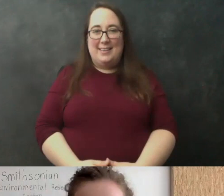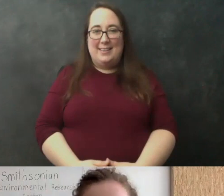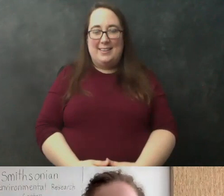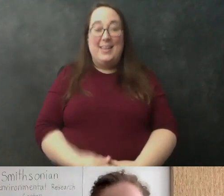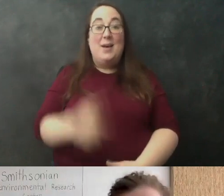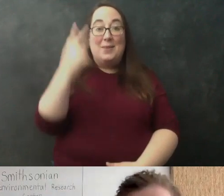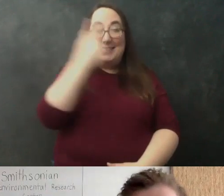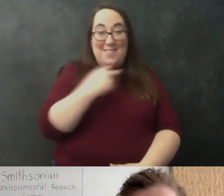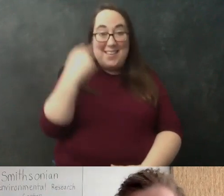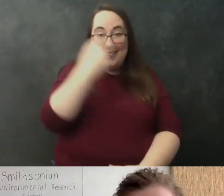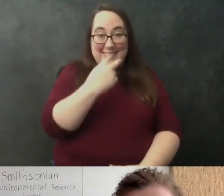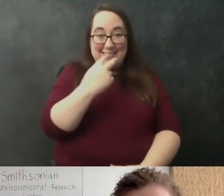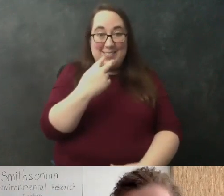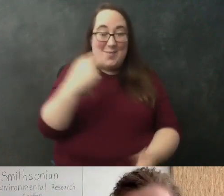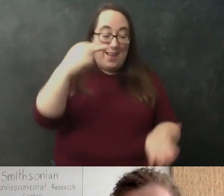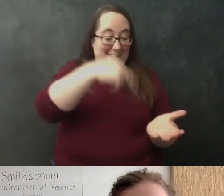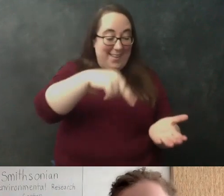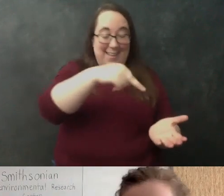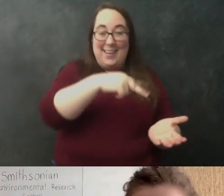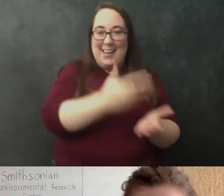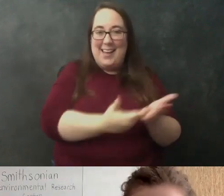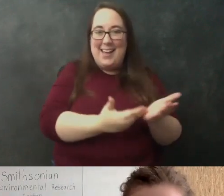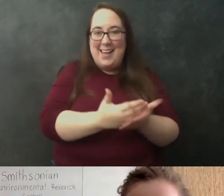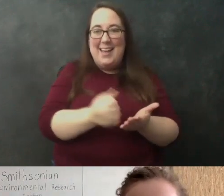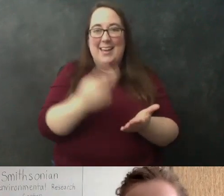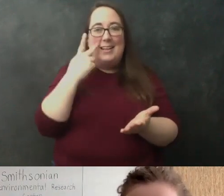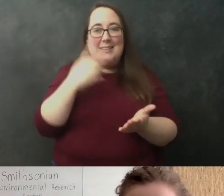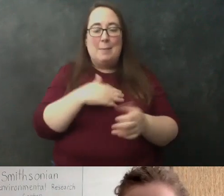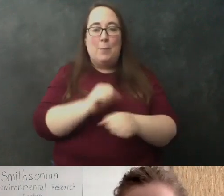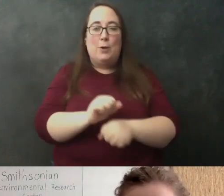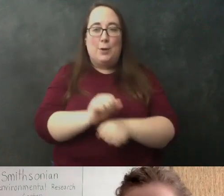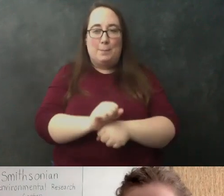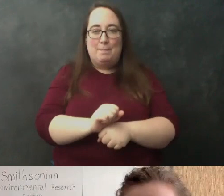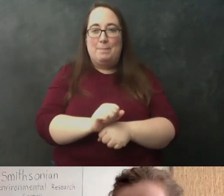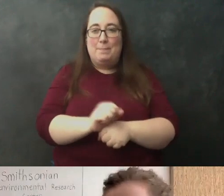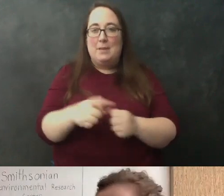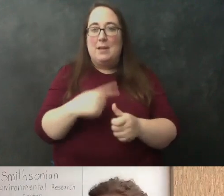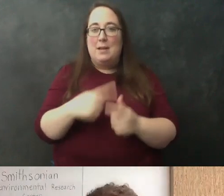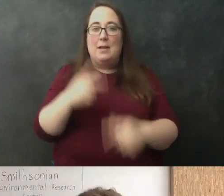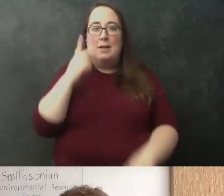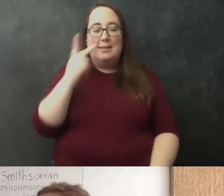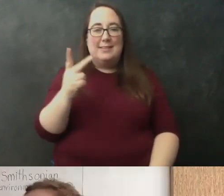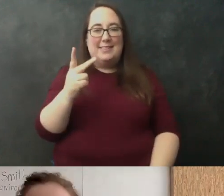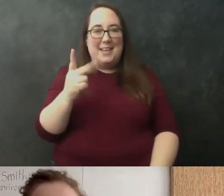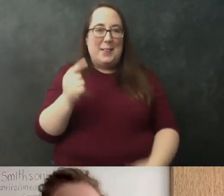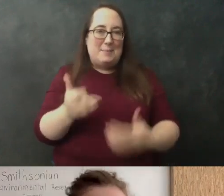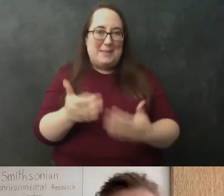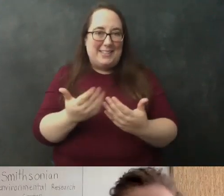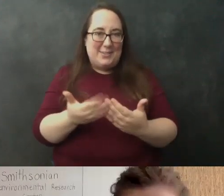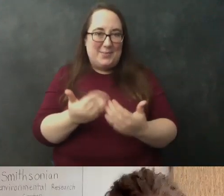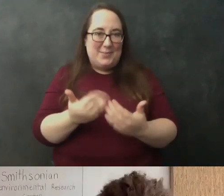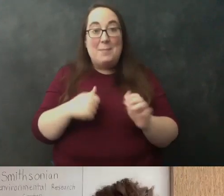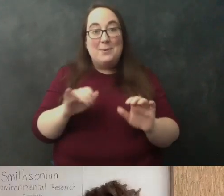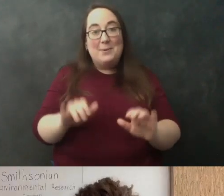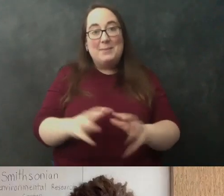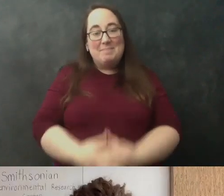my face and one is on my hand so you can see my workspace and you'll be able to see a little bit easier um what i'm doing